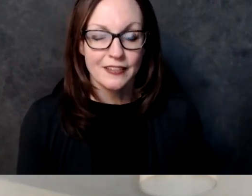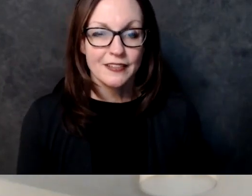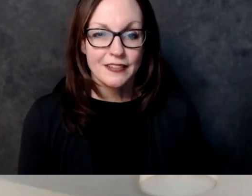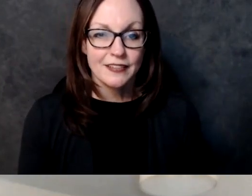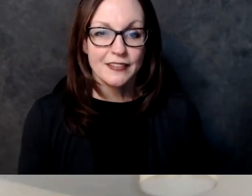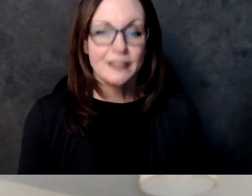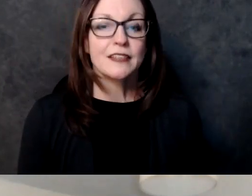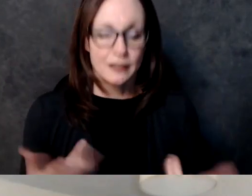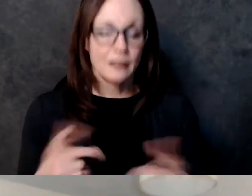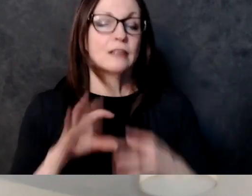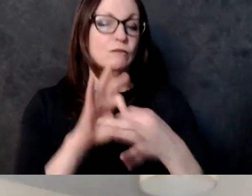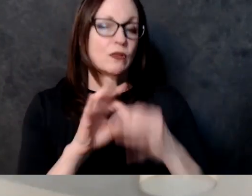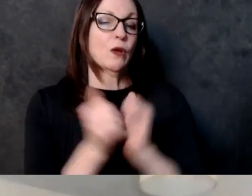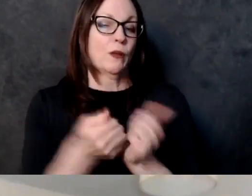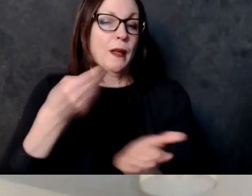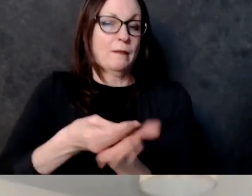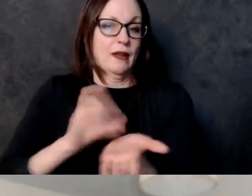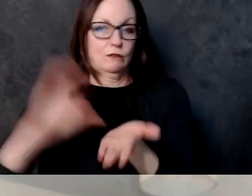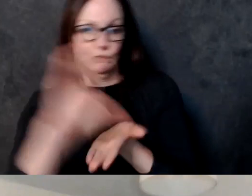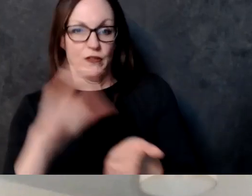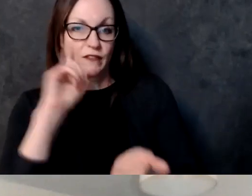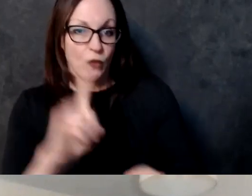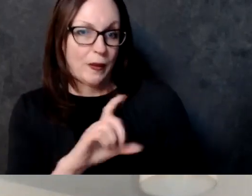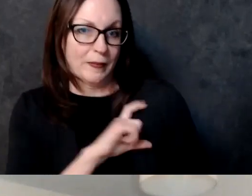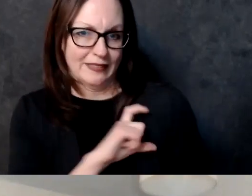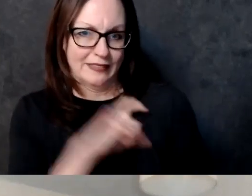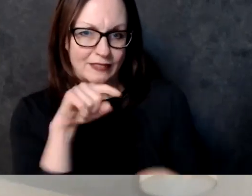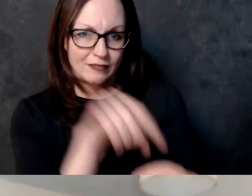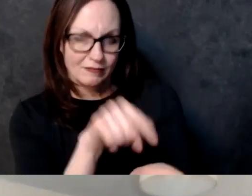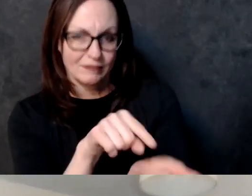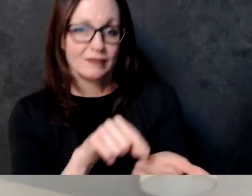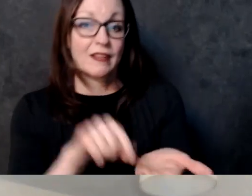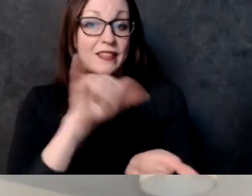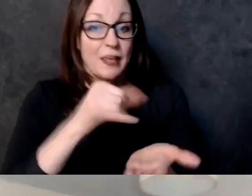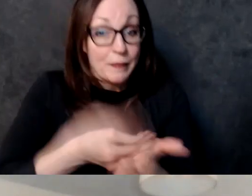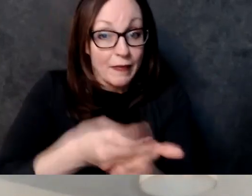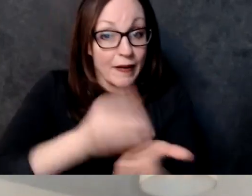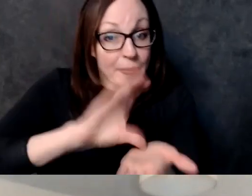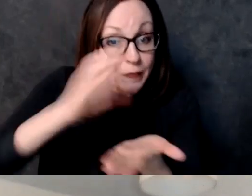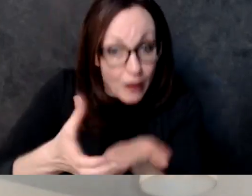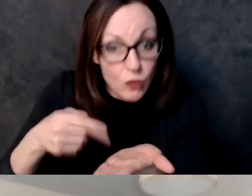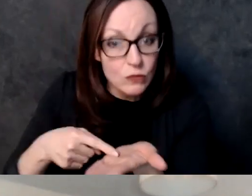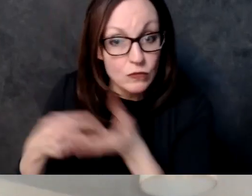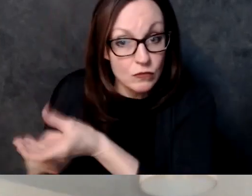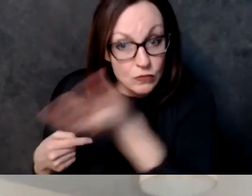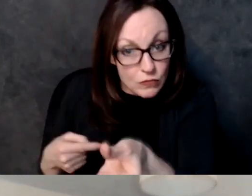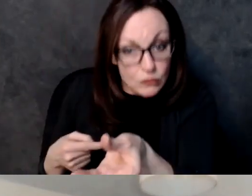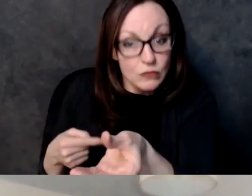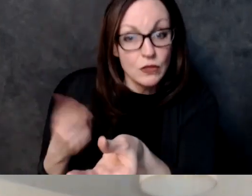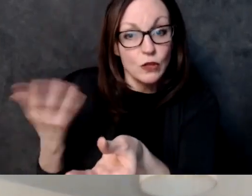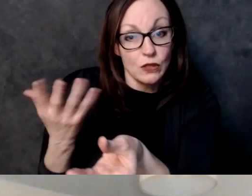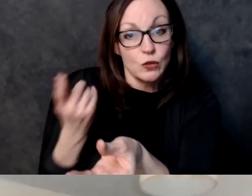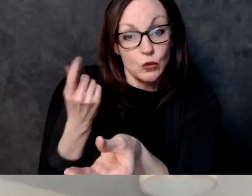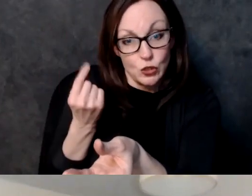only dangerous and inefficient it's also an inappropriate burden to place on them they're not social workers they're you know they